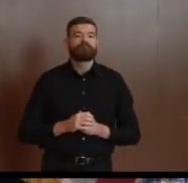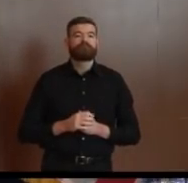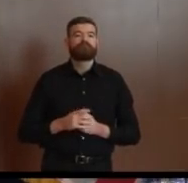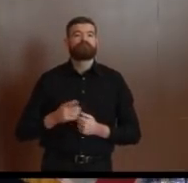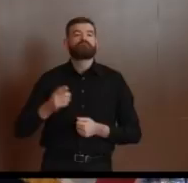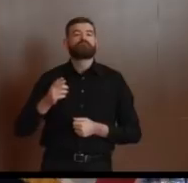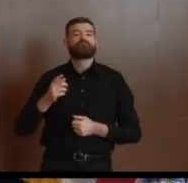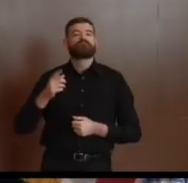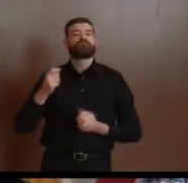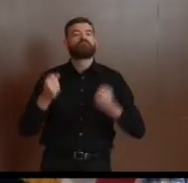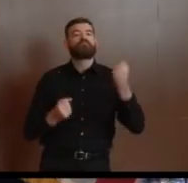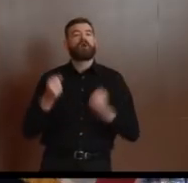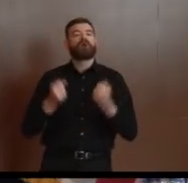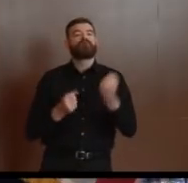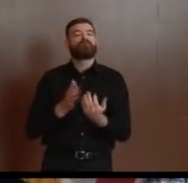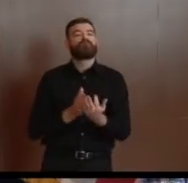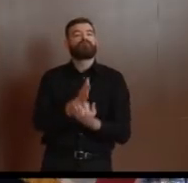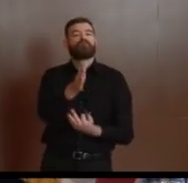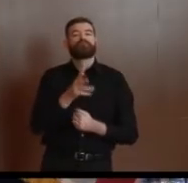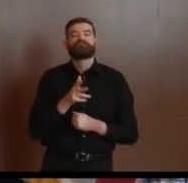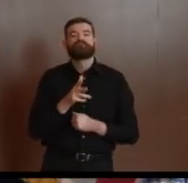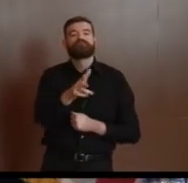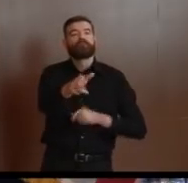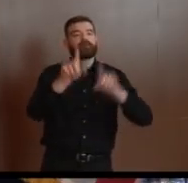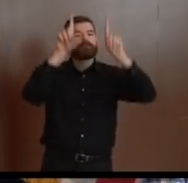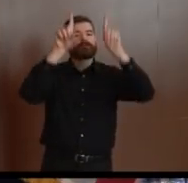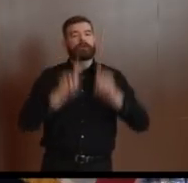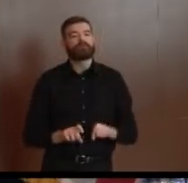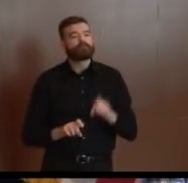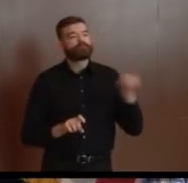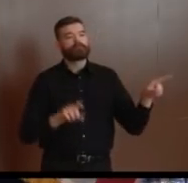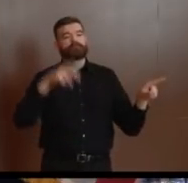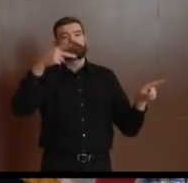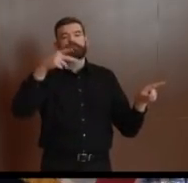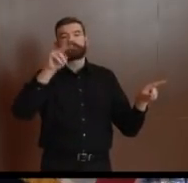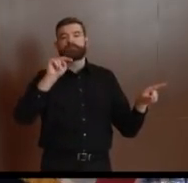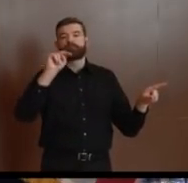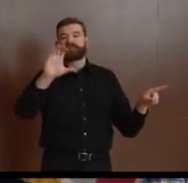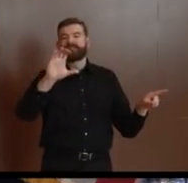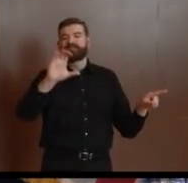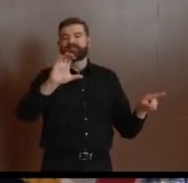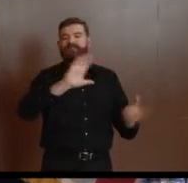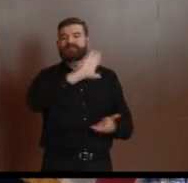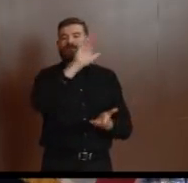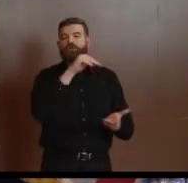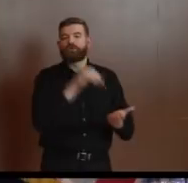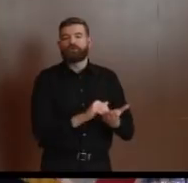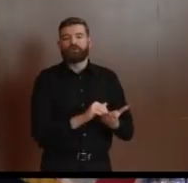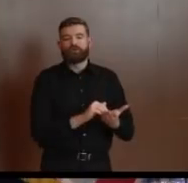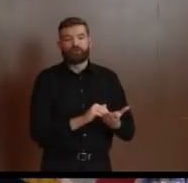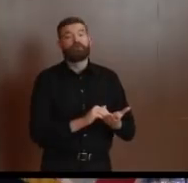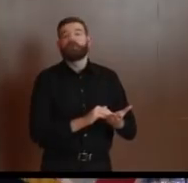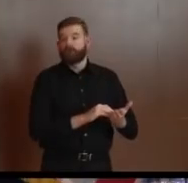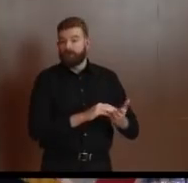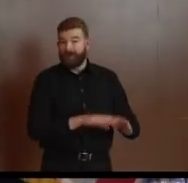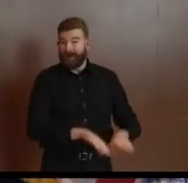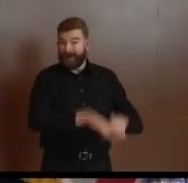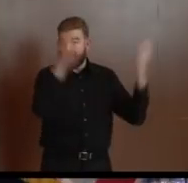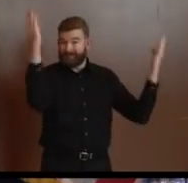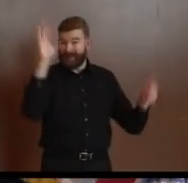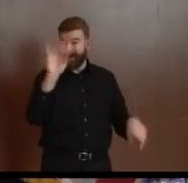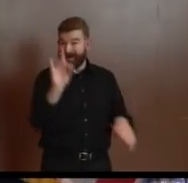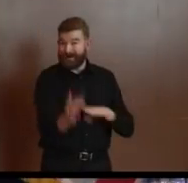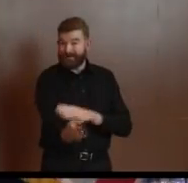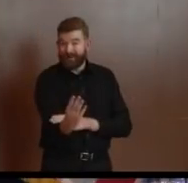opened at 8 a.m., and it quickly hit capacity. It will reopen at 8 a.m. tomorrow and every day,